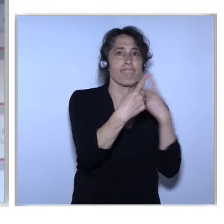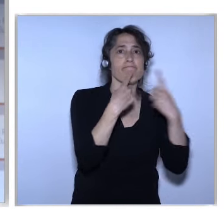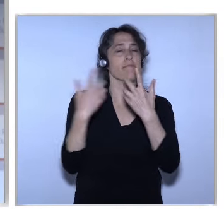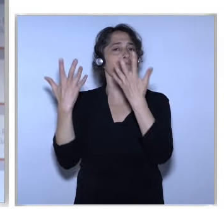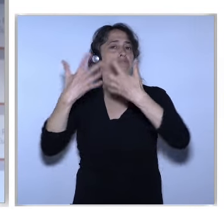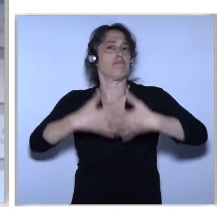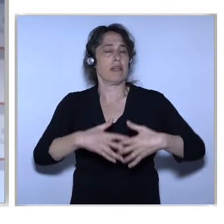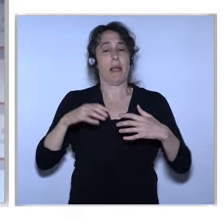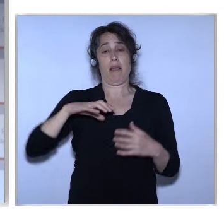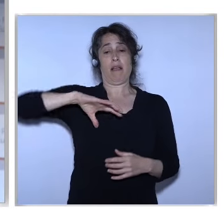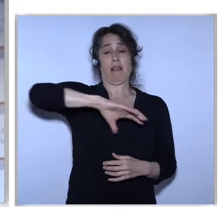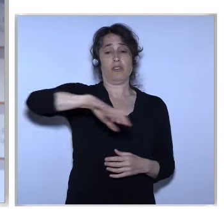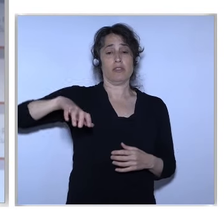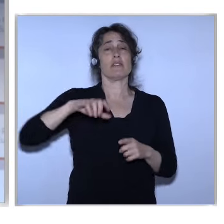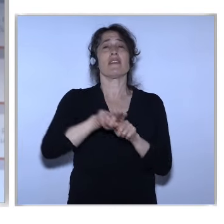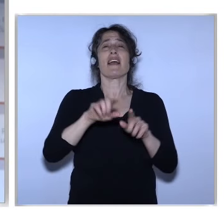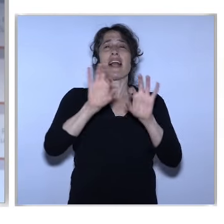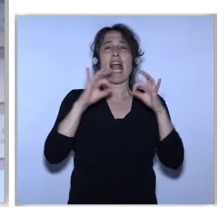council and the commission